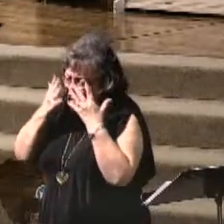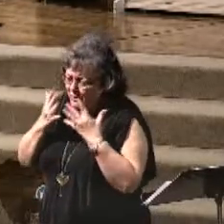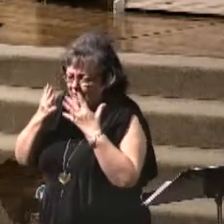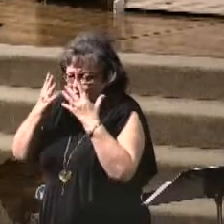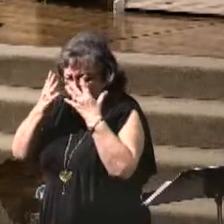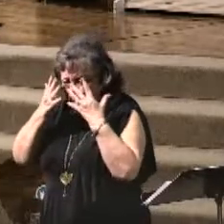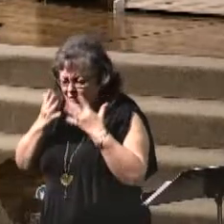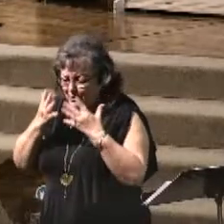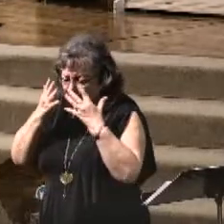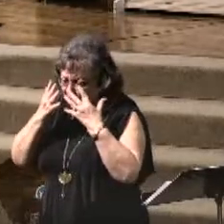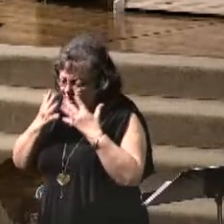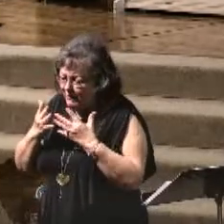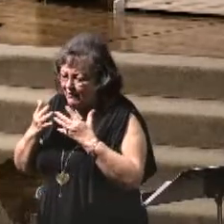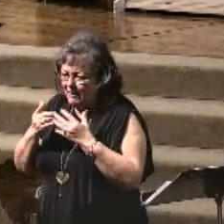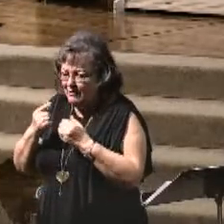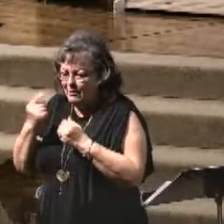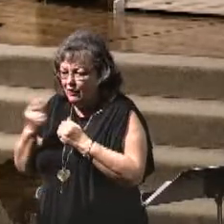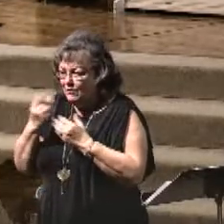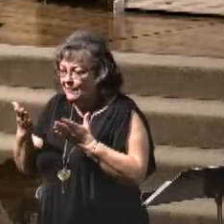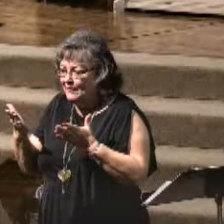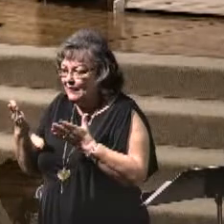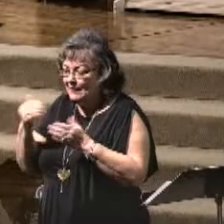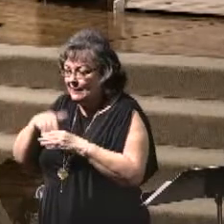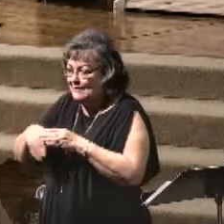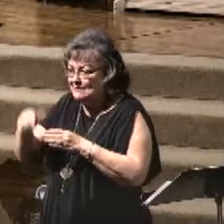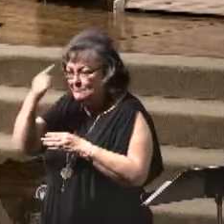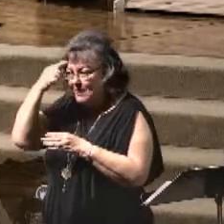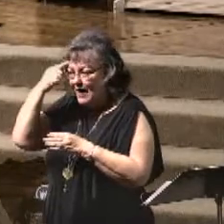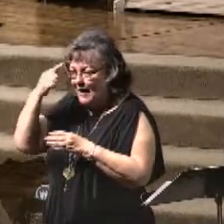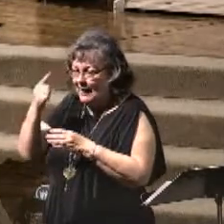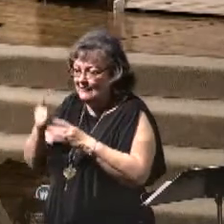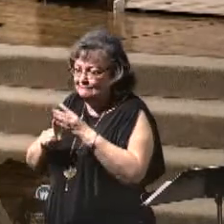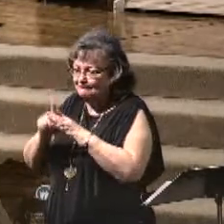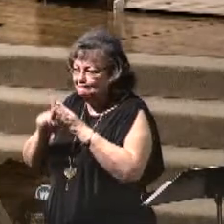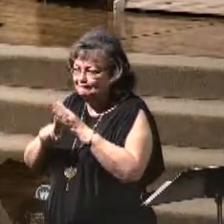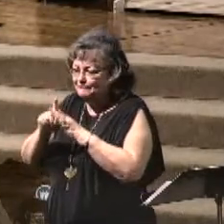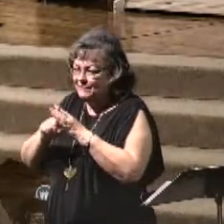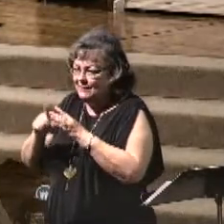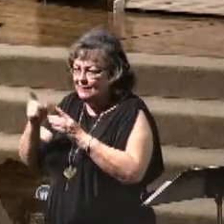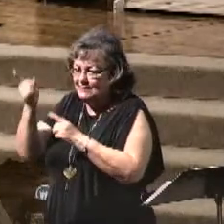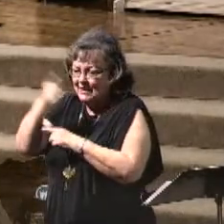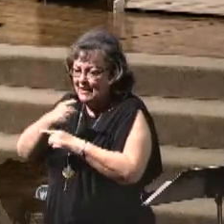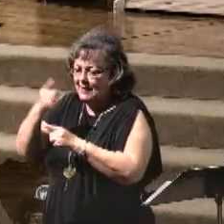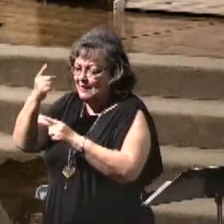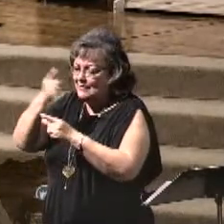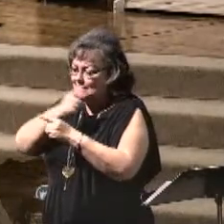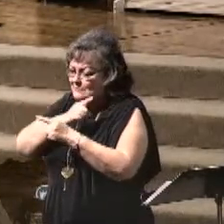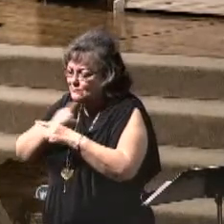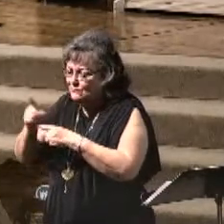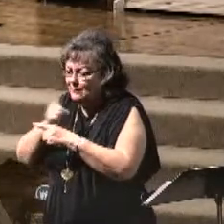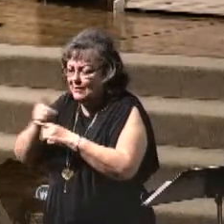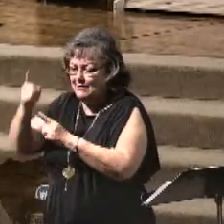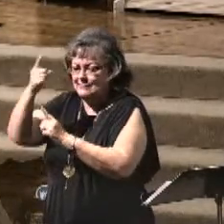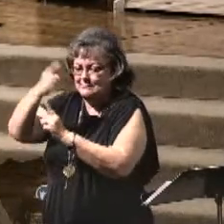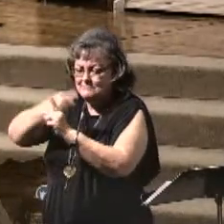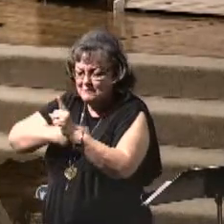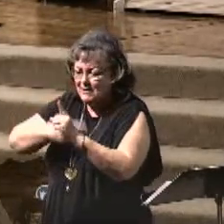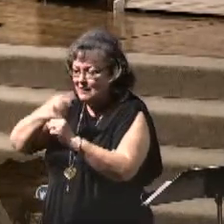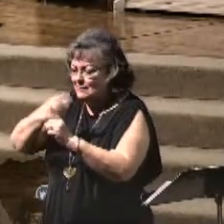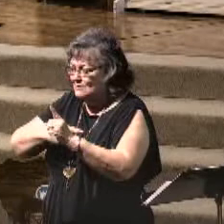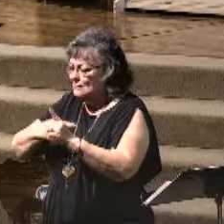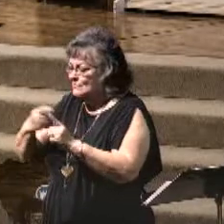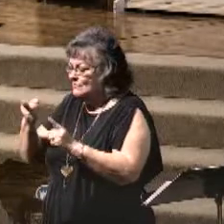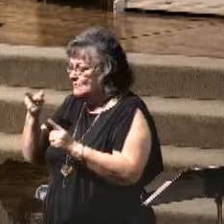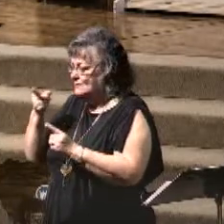The only thing he could picture in his mind for days and weeks and months on end was the face of his